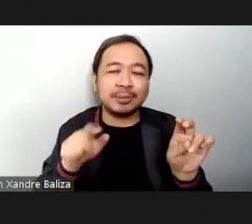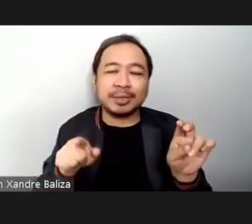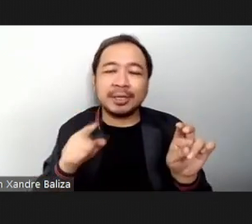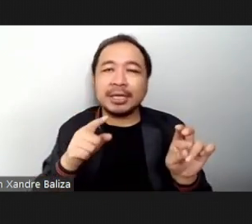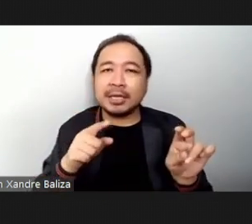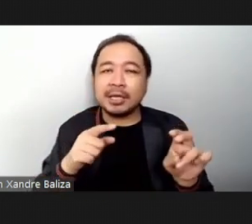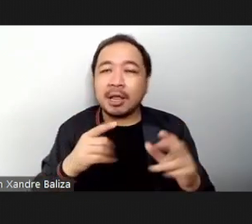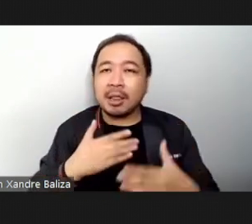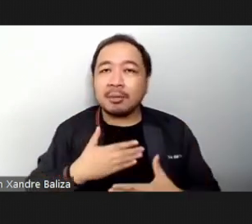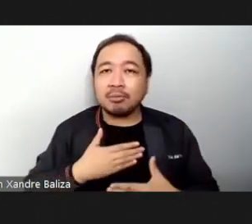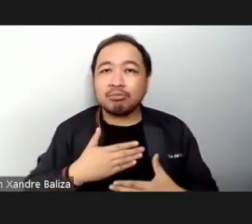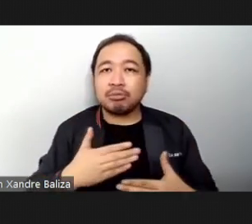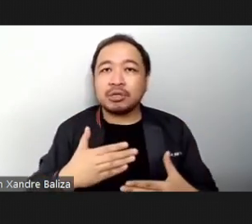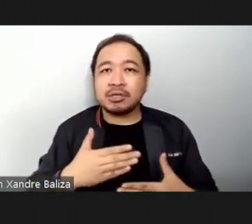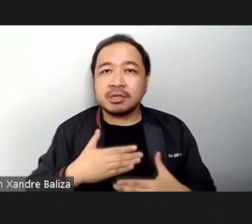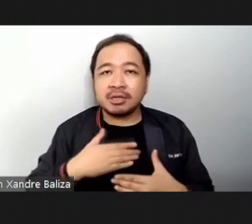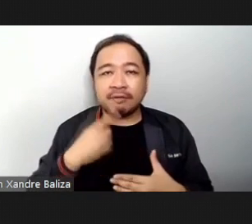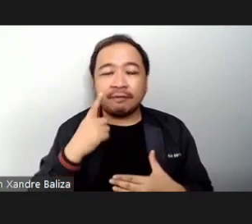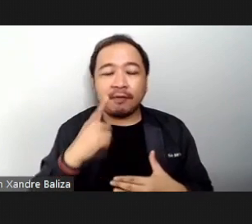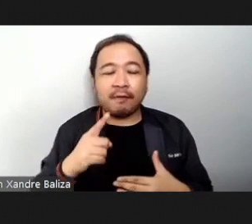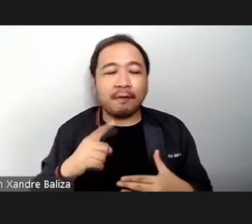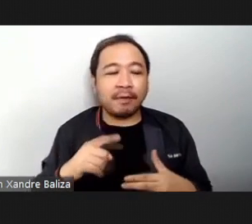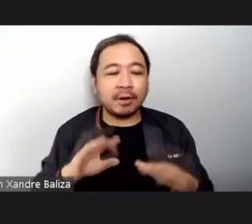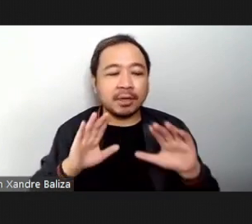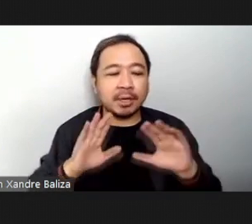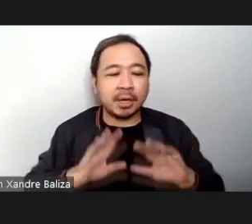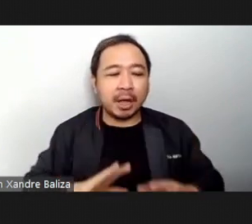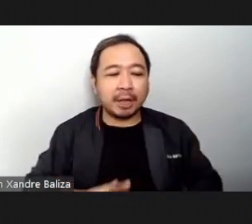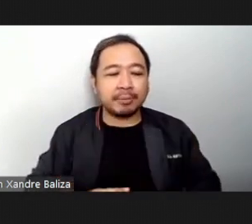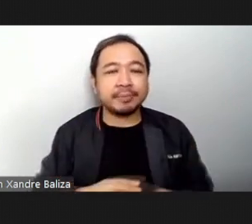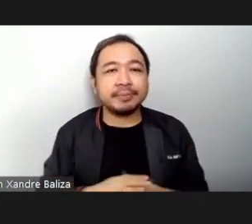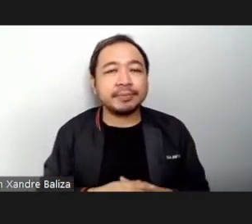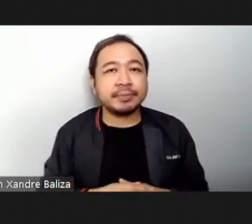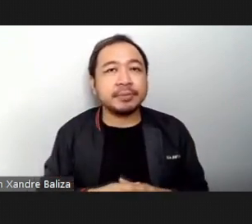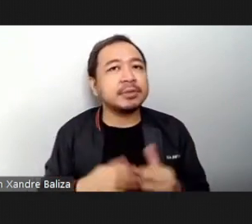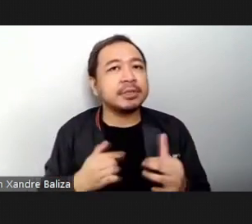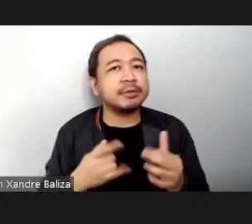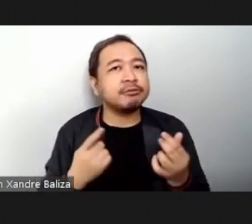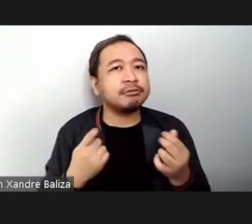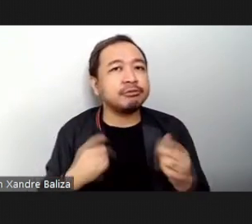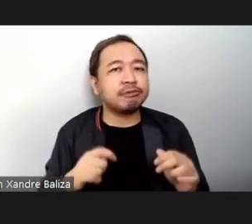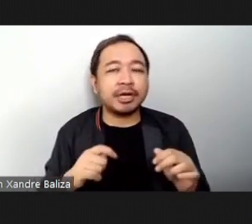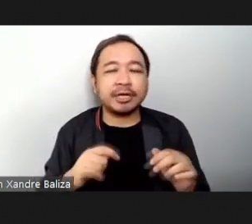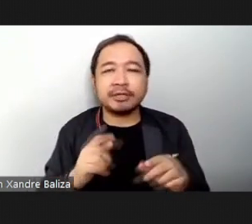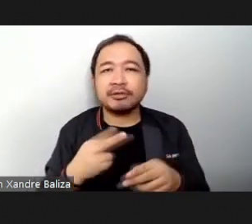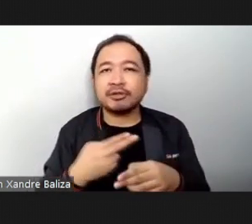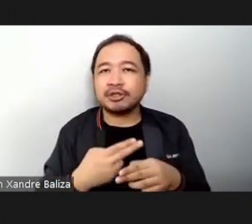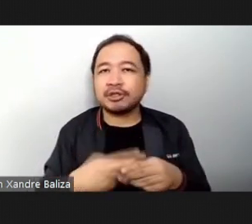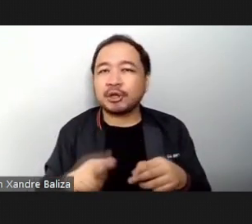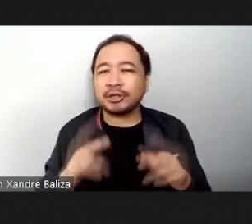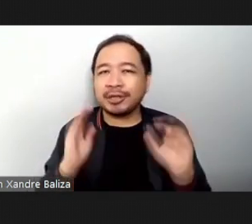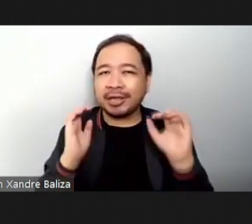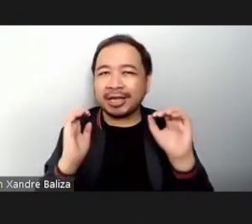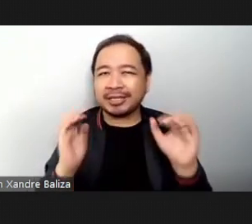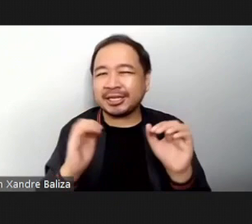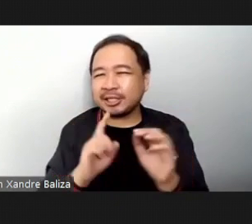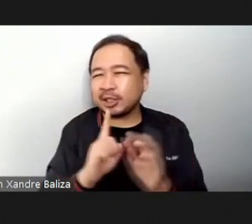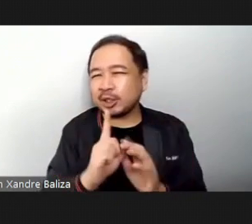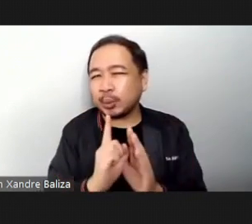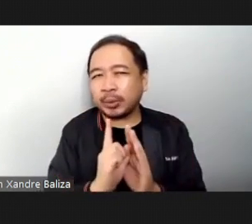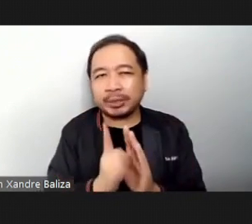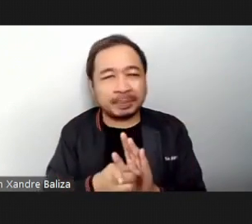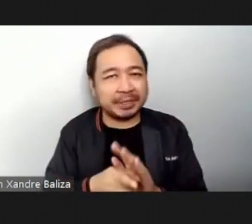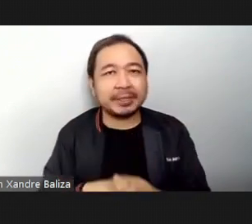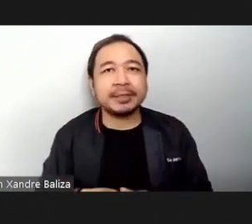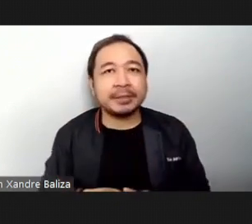So let's just try this very short exercise It's only a one minute exercise